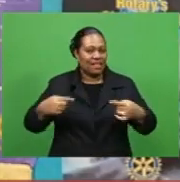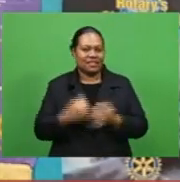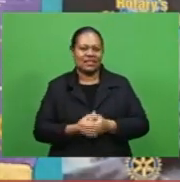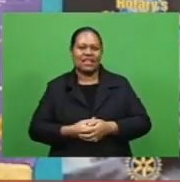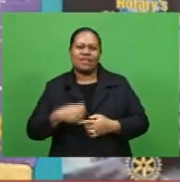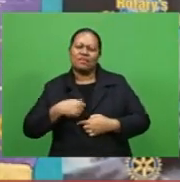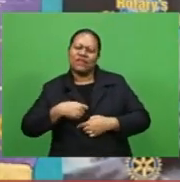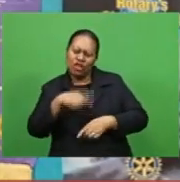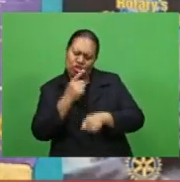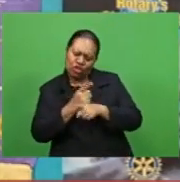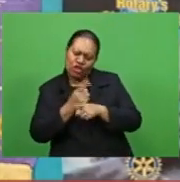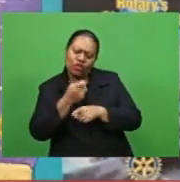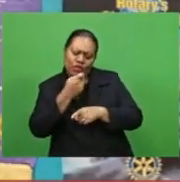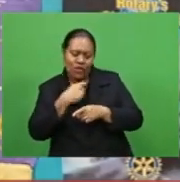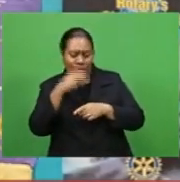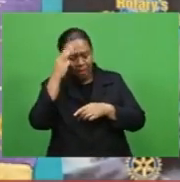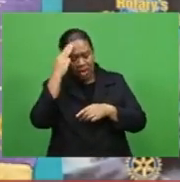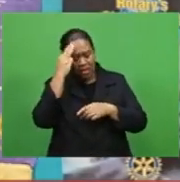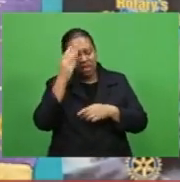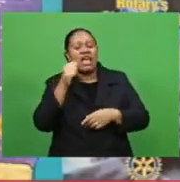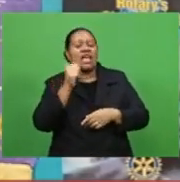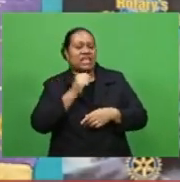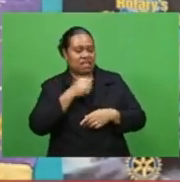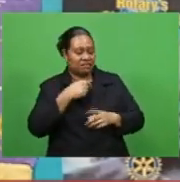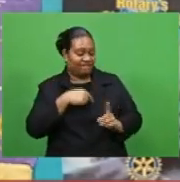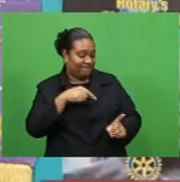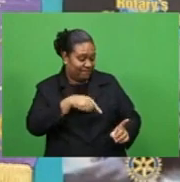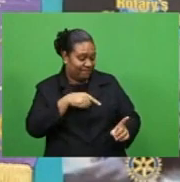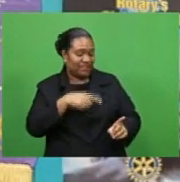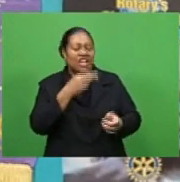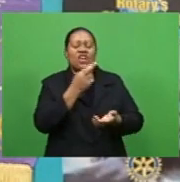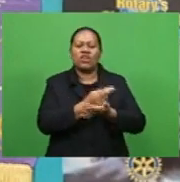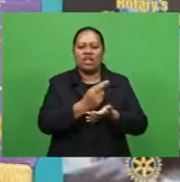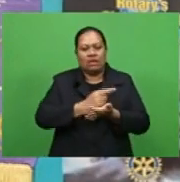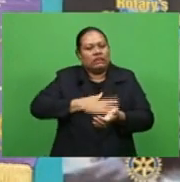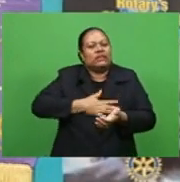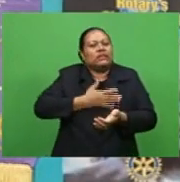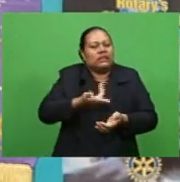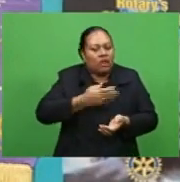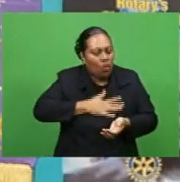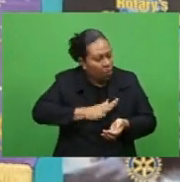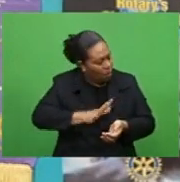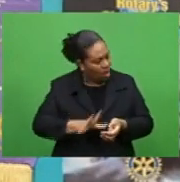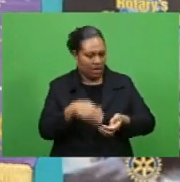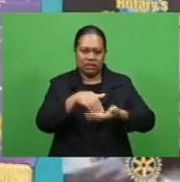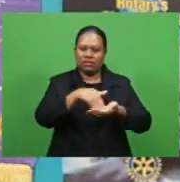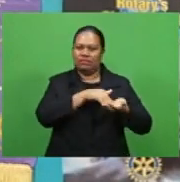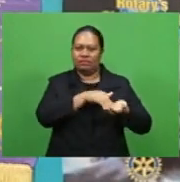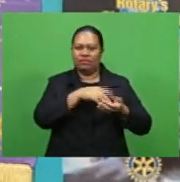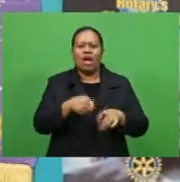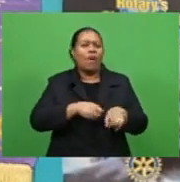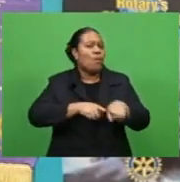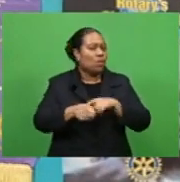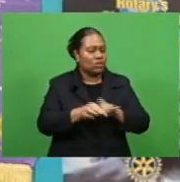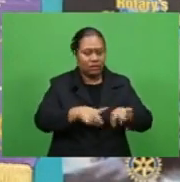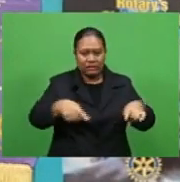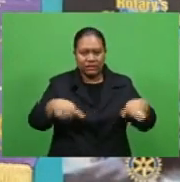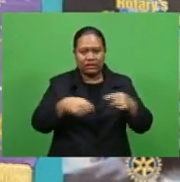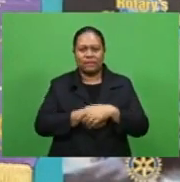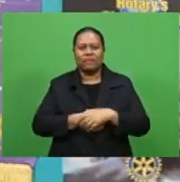fear of the mothers they really really was desperate need telling me that they really need milk most of the